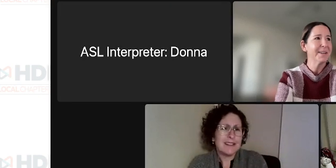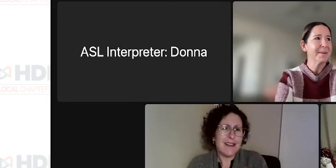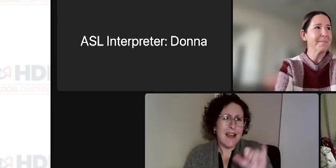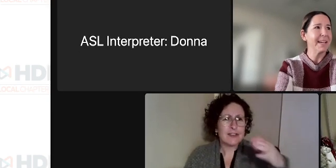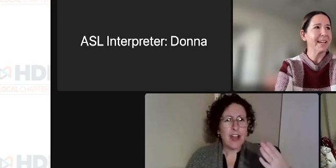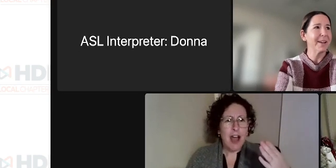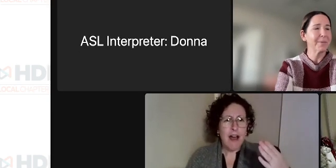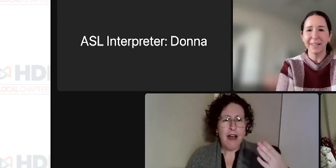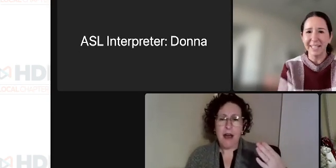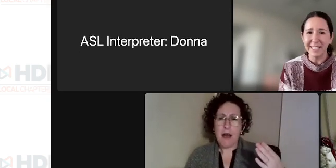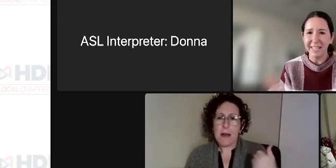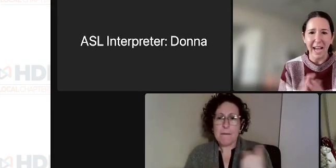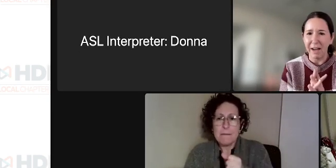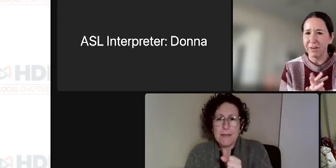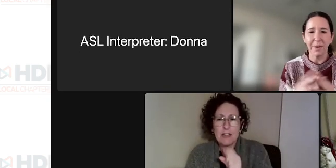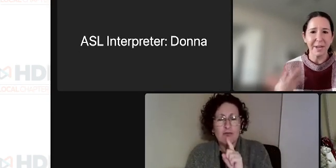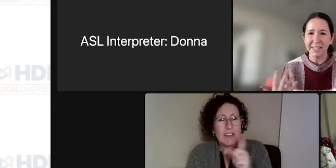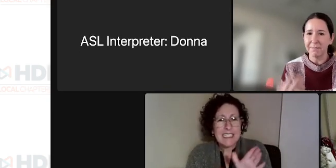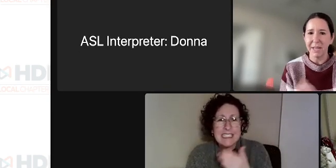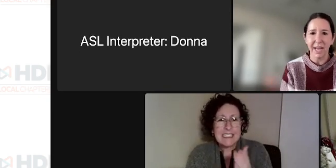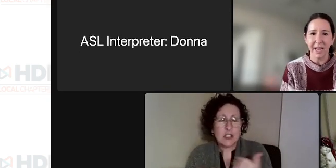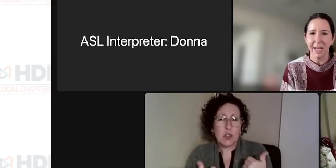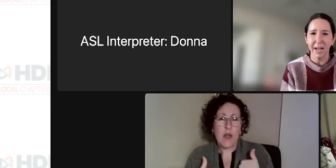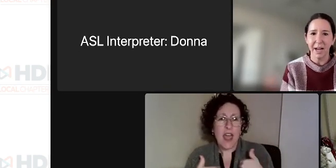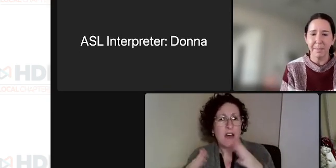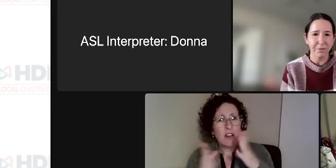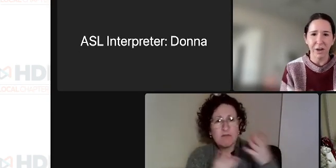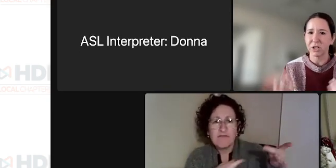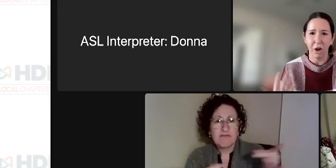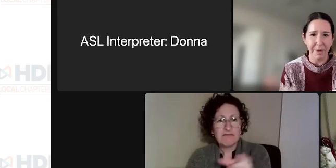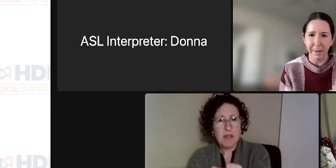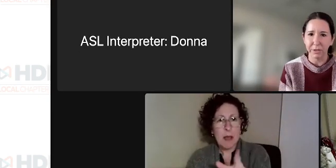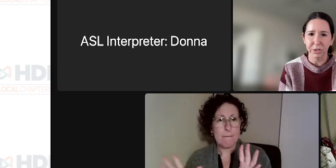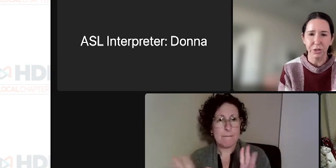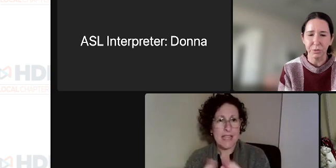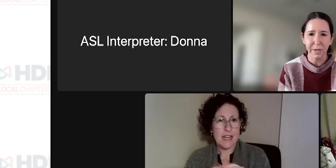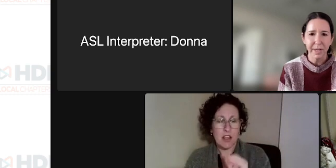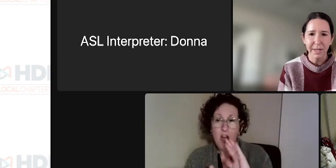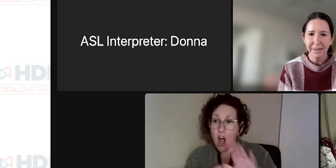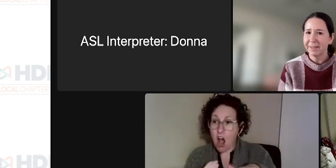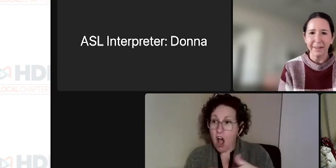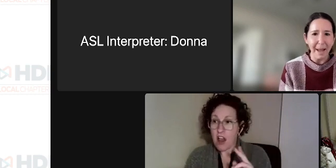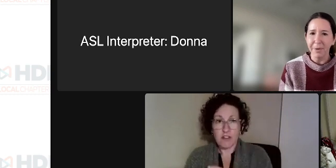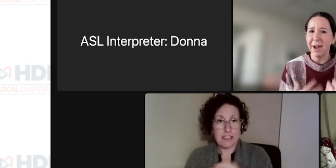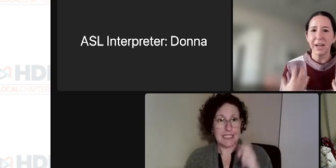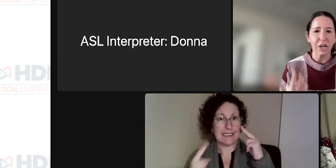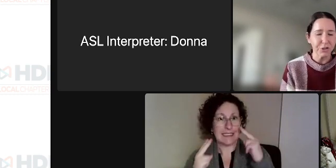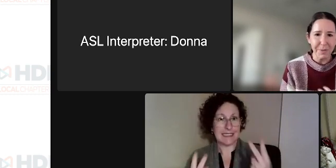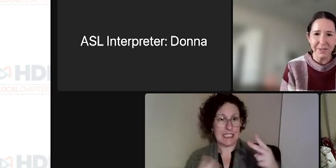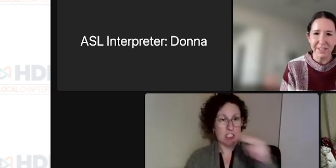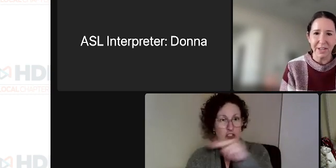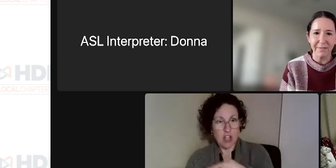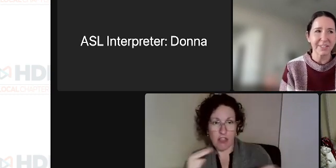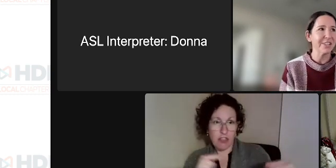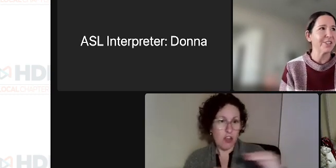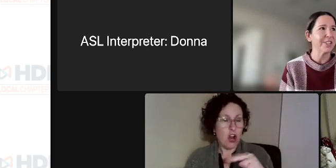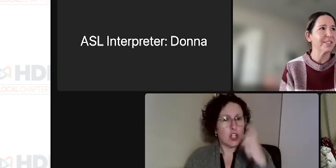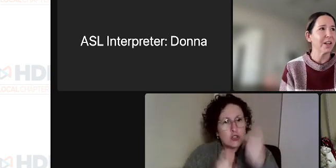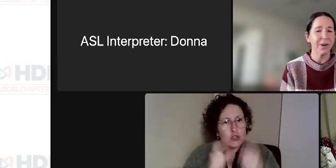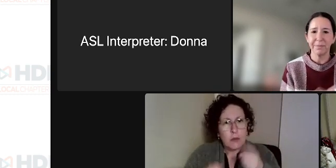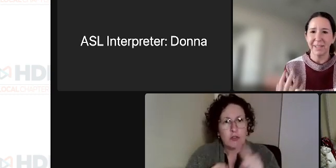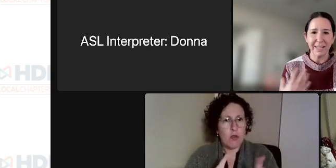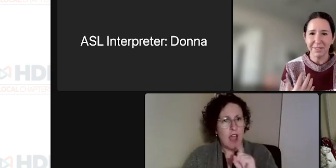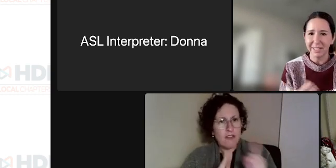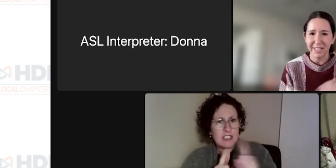making it really easy to have a cohesive meeting um and for us to all be able to collaborate and contribute to this conversation